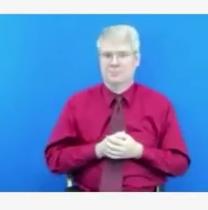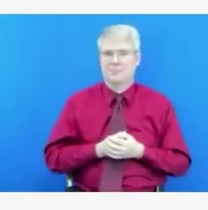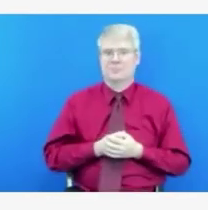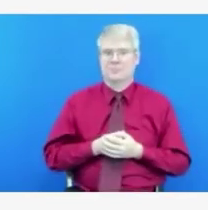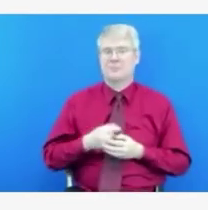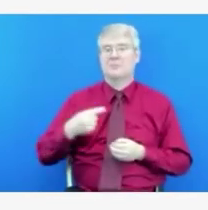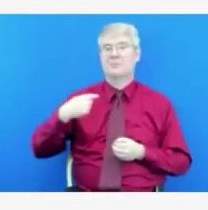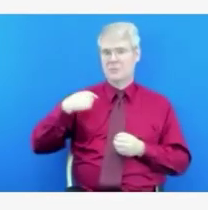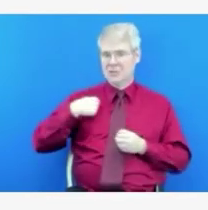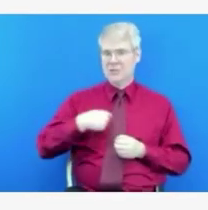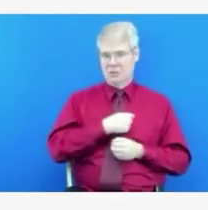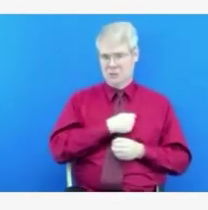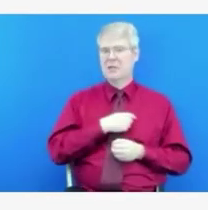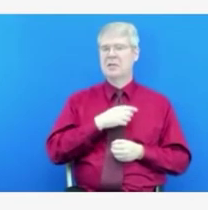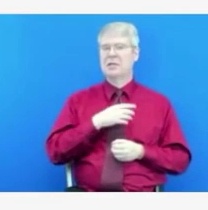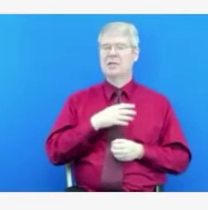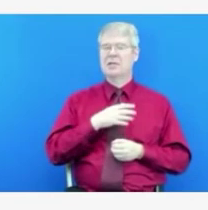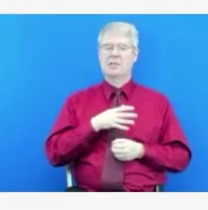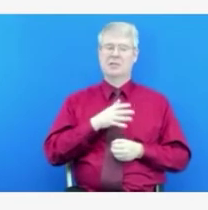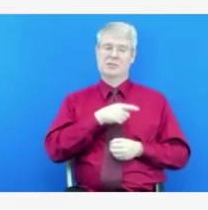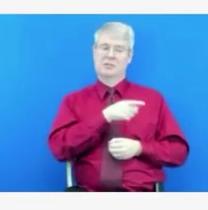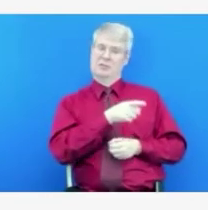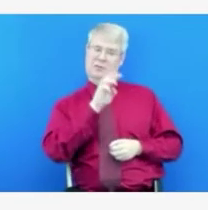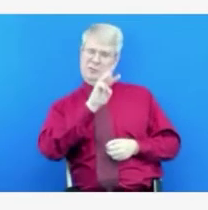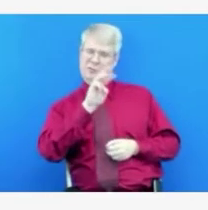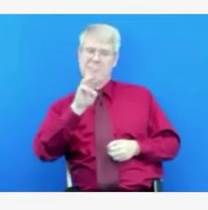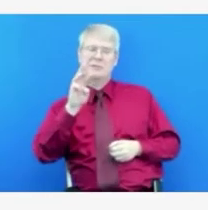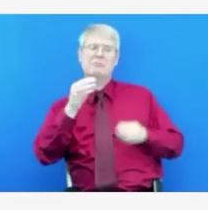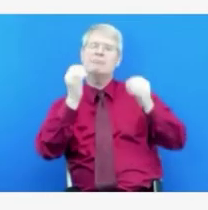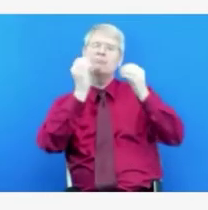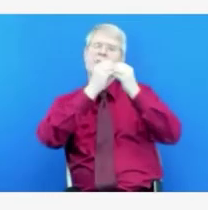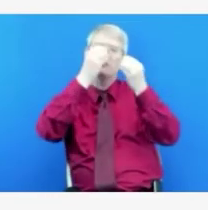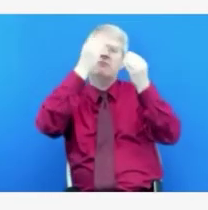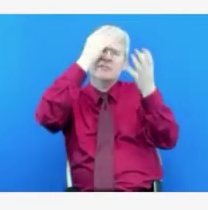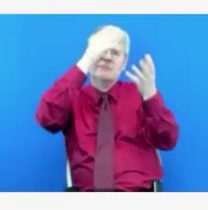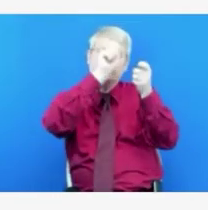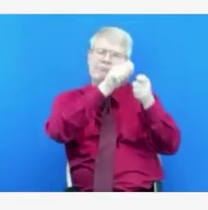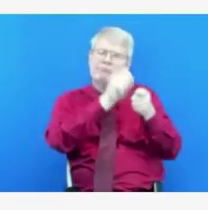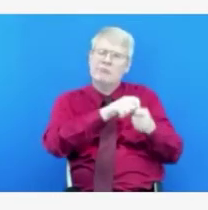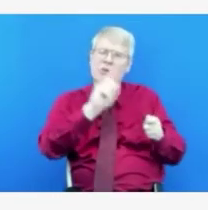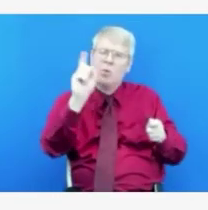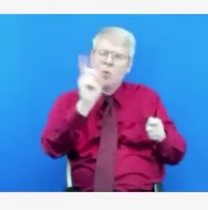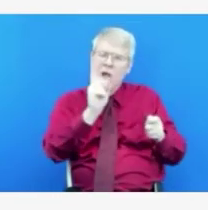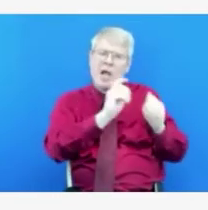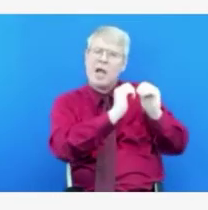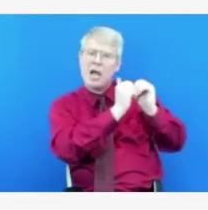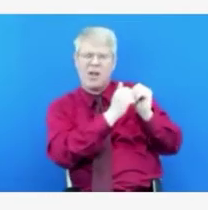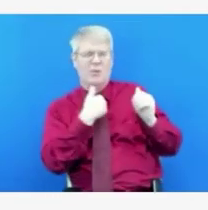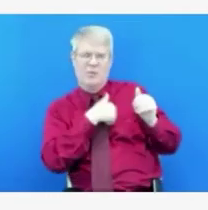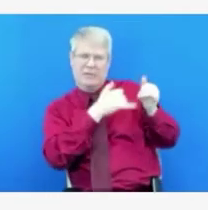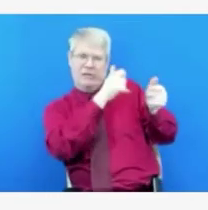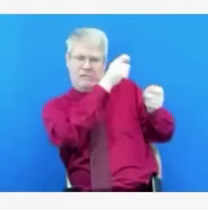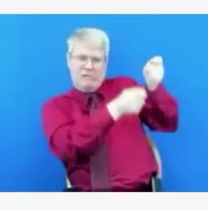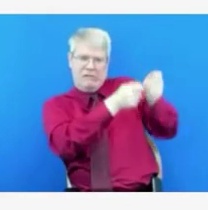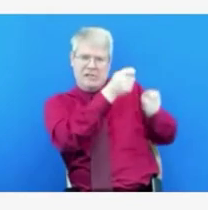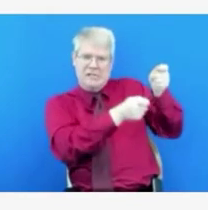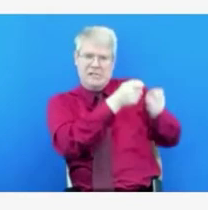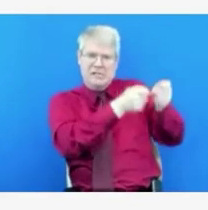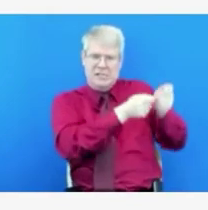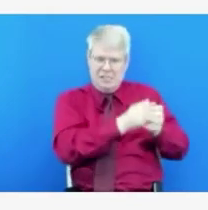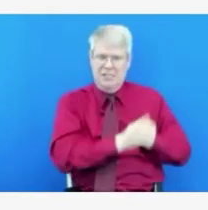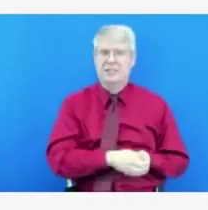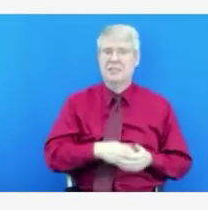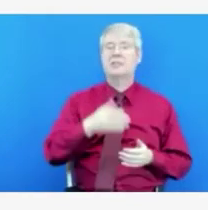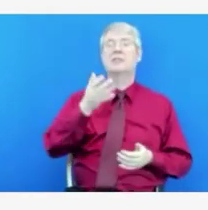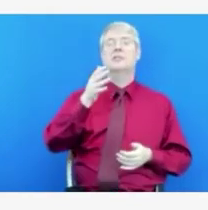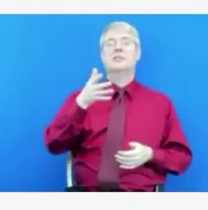we allocate monoclonal antibody week by week, we have been able to utilize all of the